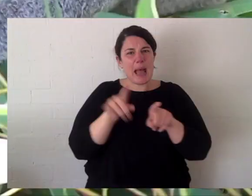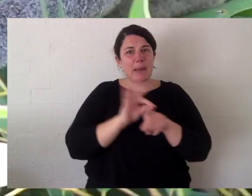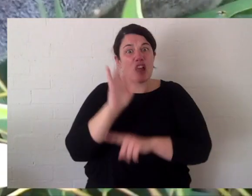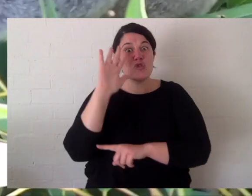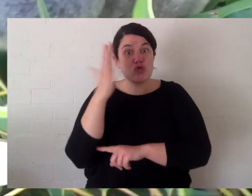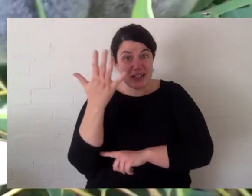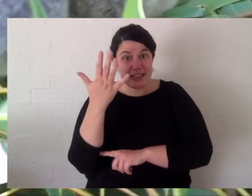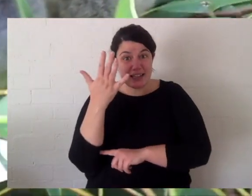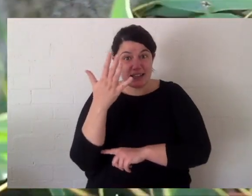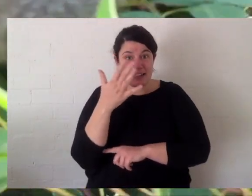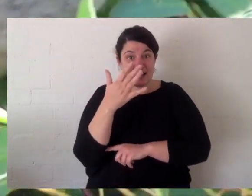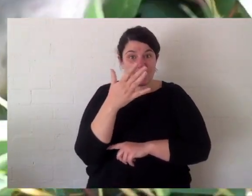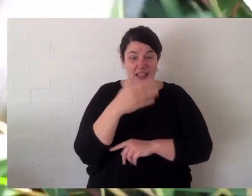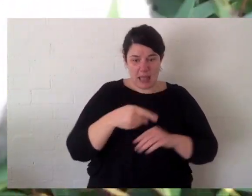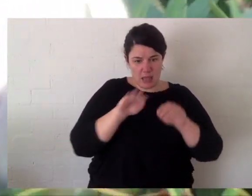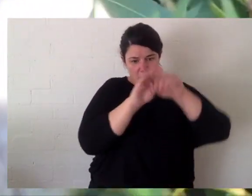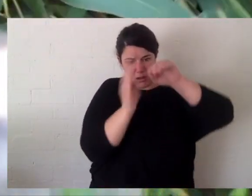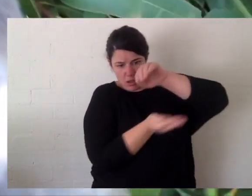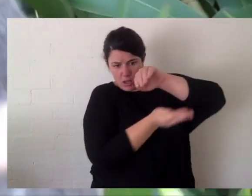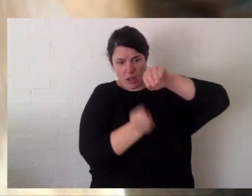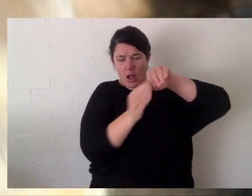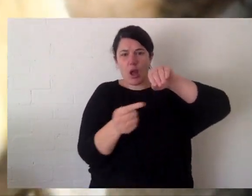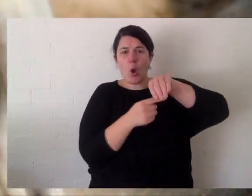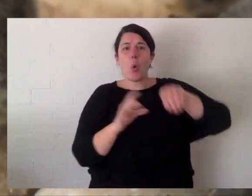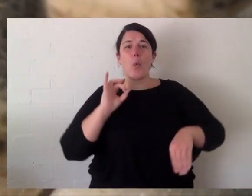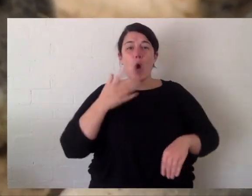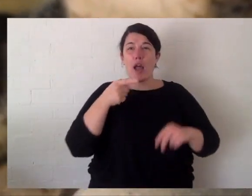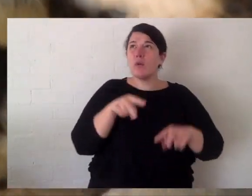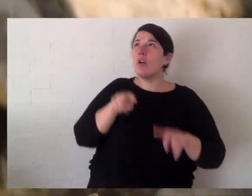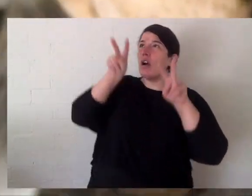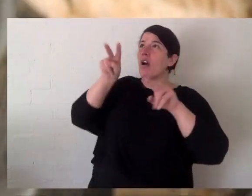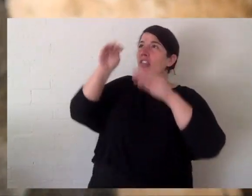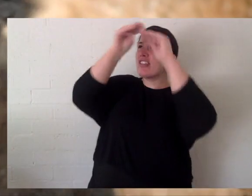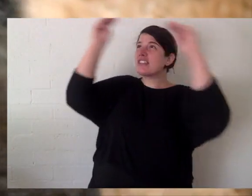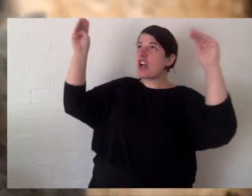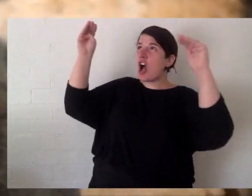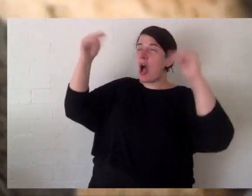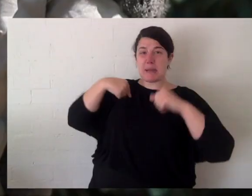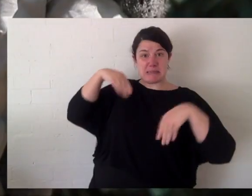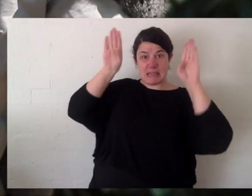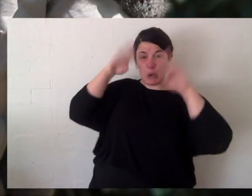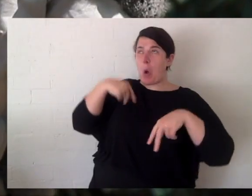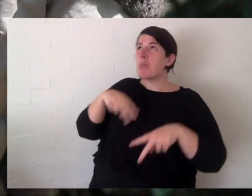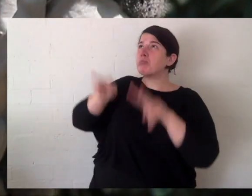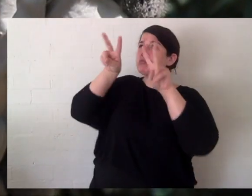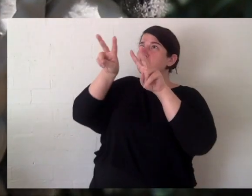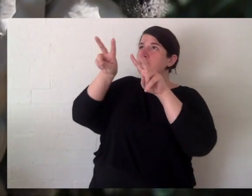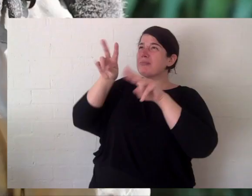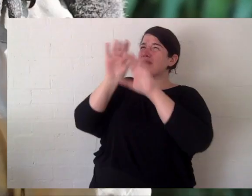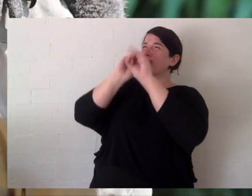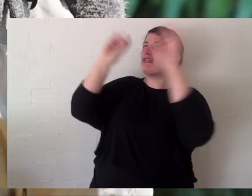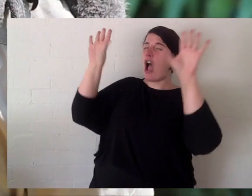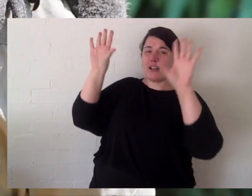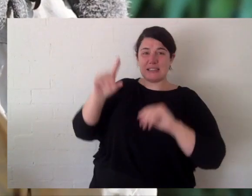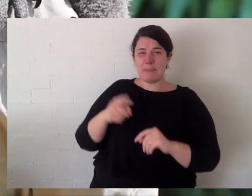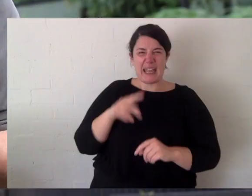it's white because if you look up at the sky and you're a dingo or a quoll, it's quite bright and that blends in.